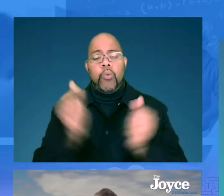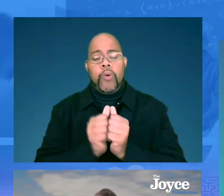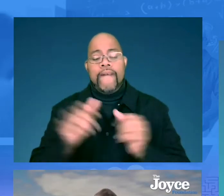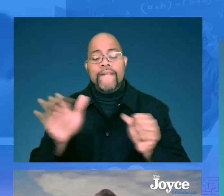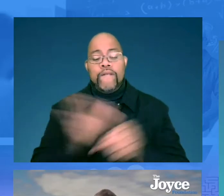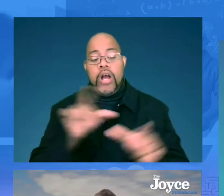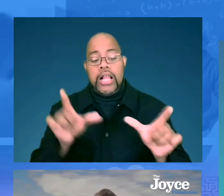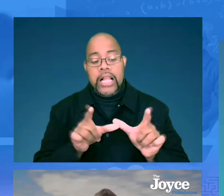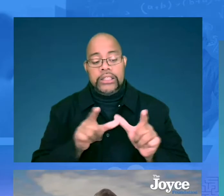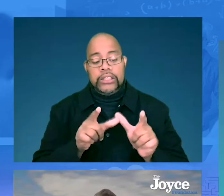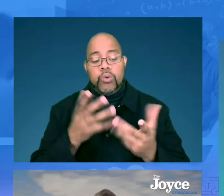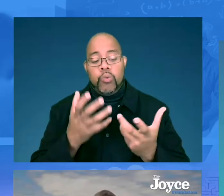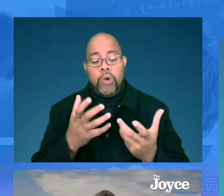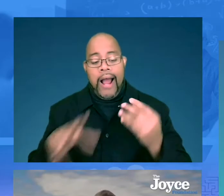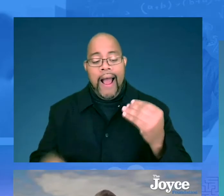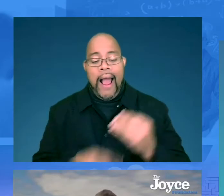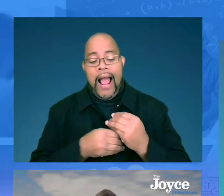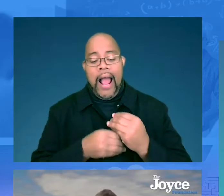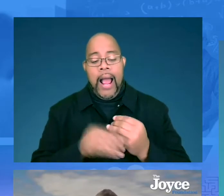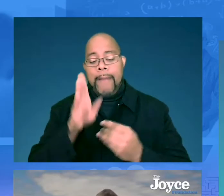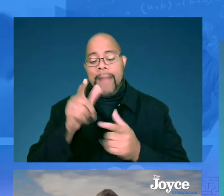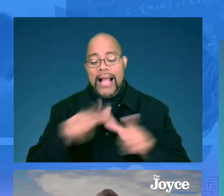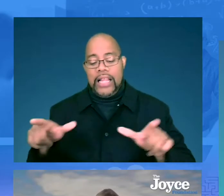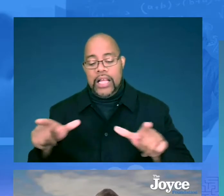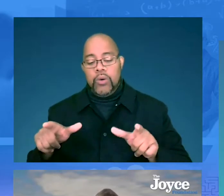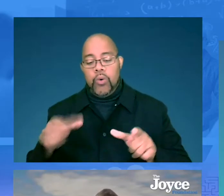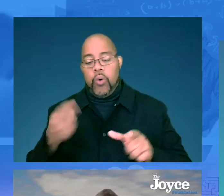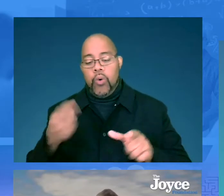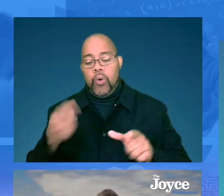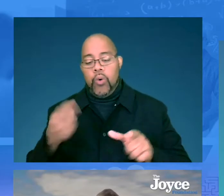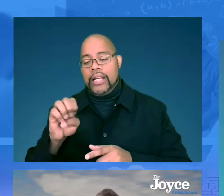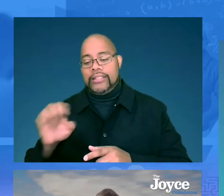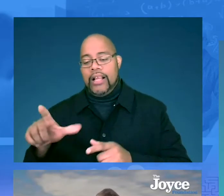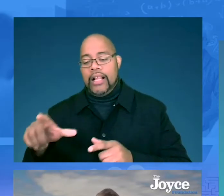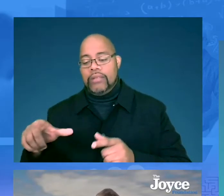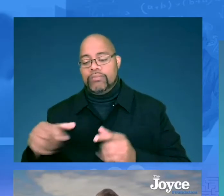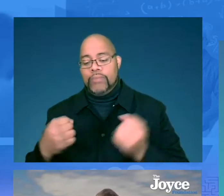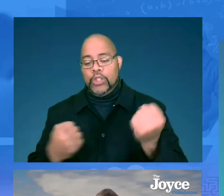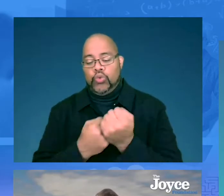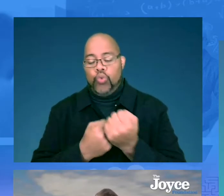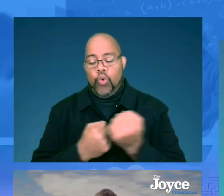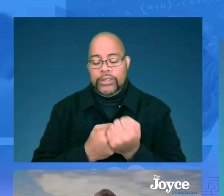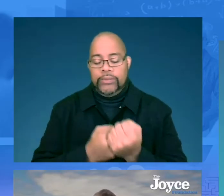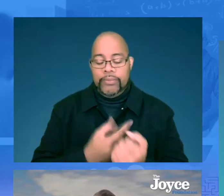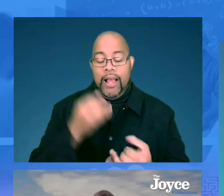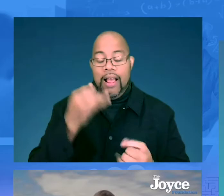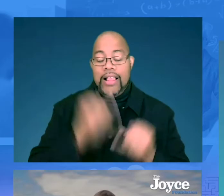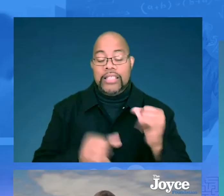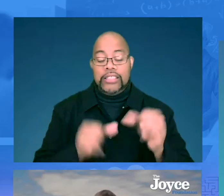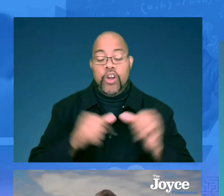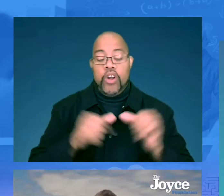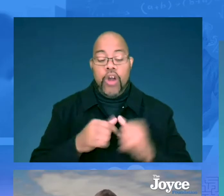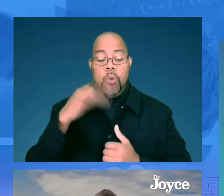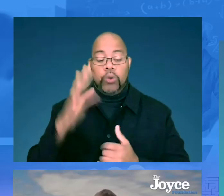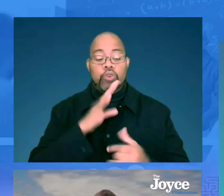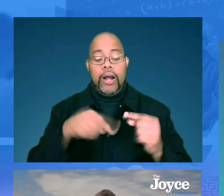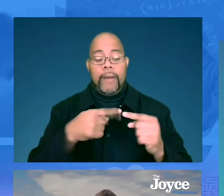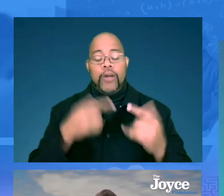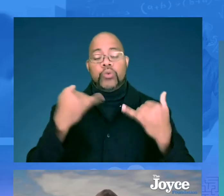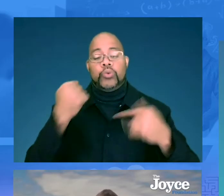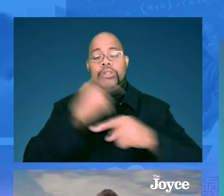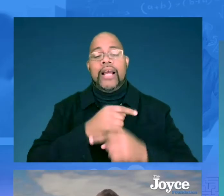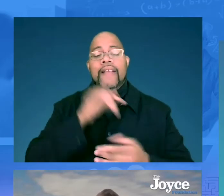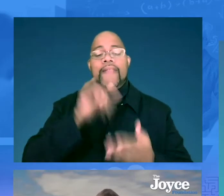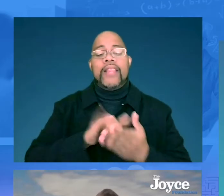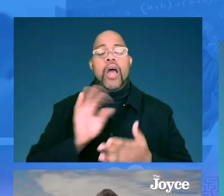or educators with a full license to wish to add a bilingual or an ESL endorsement. And the last area I'll